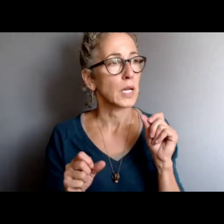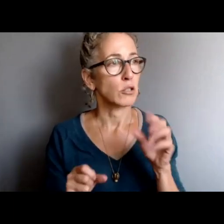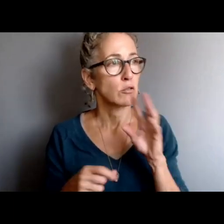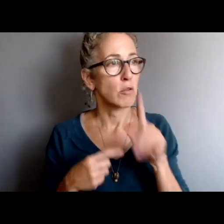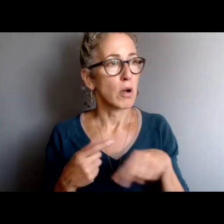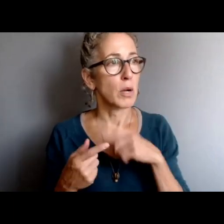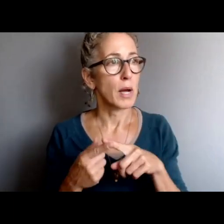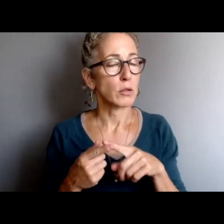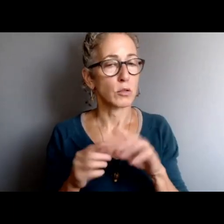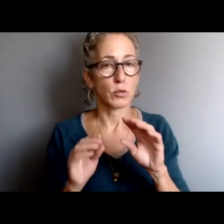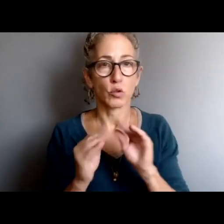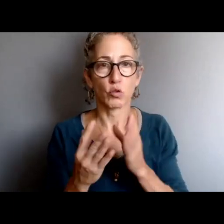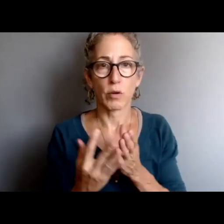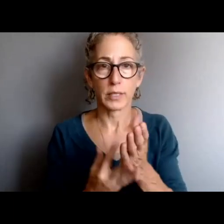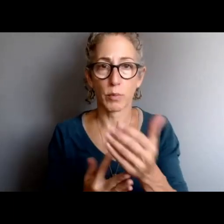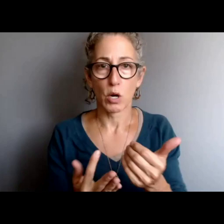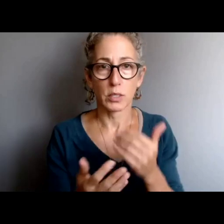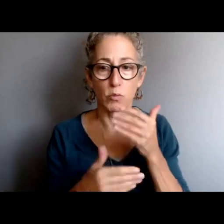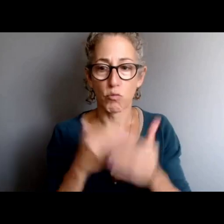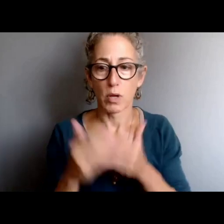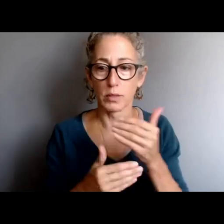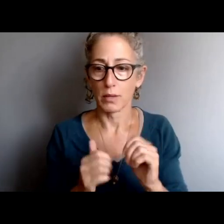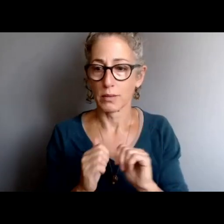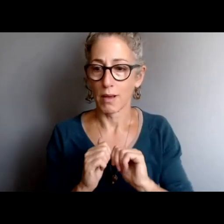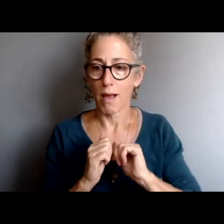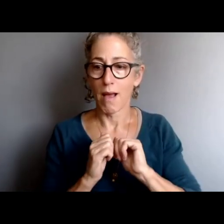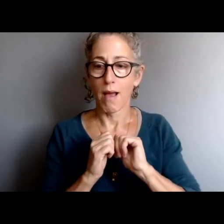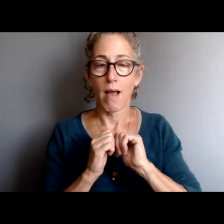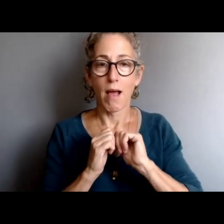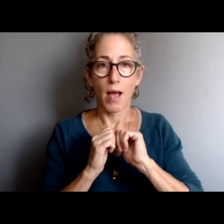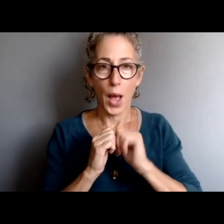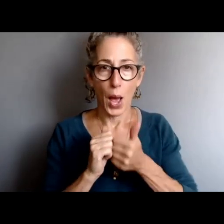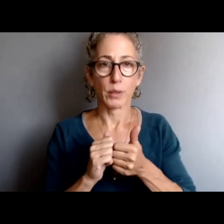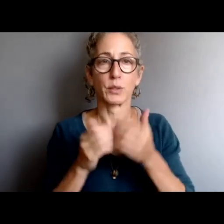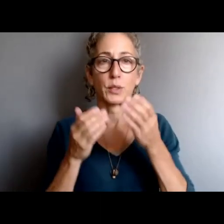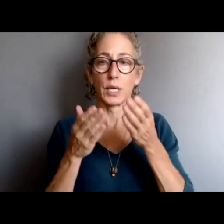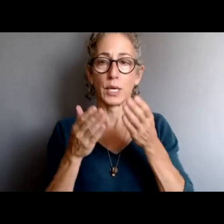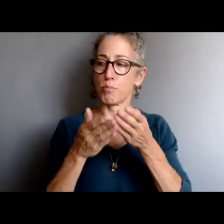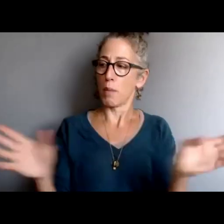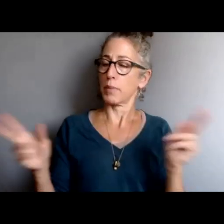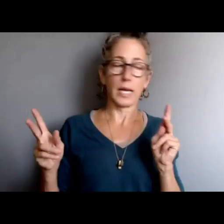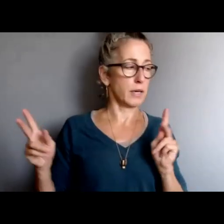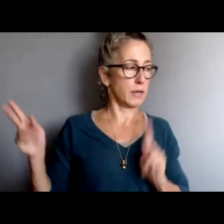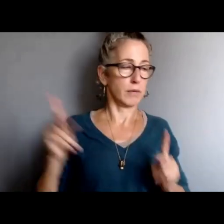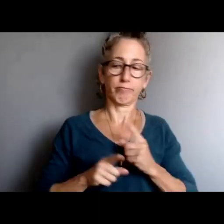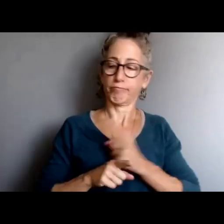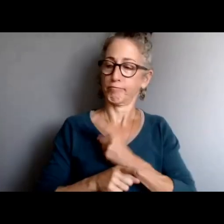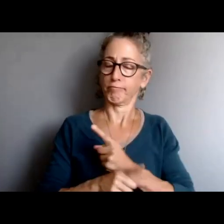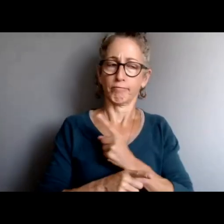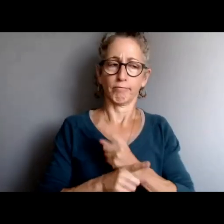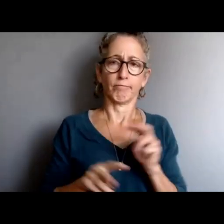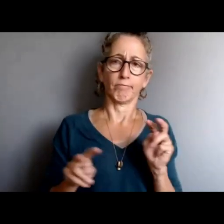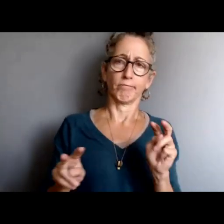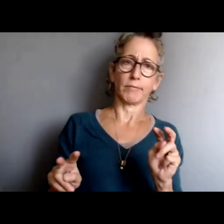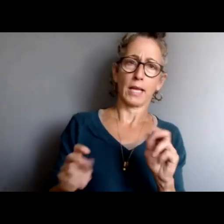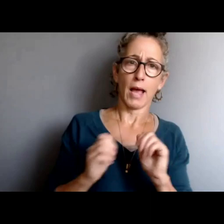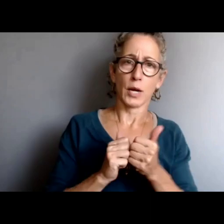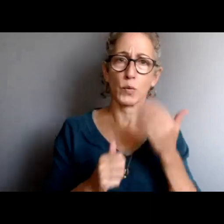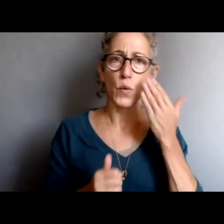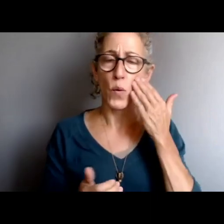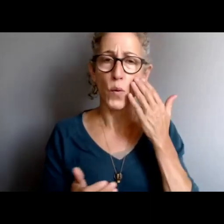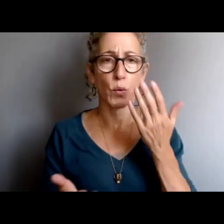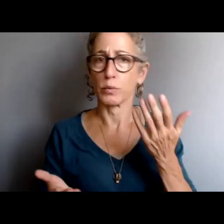affairs? You know, how does the public, you know, have any insight into what's going on? You know, what kind of complaints are coming out? How many complaints? That sort of stuff.